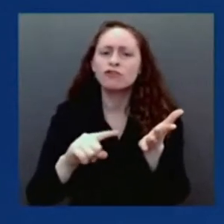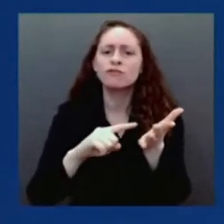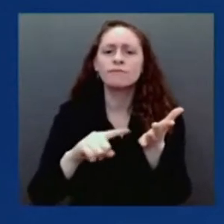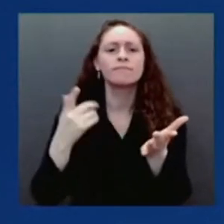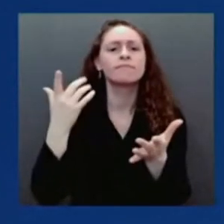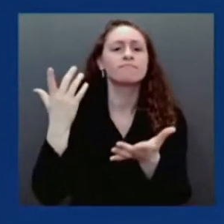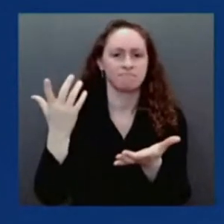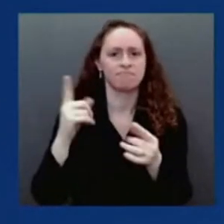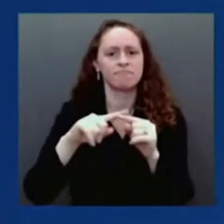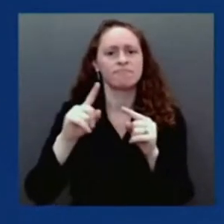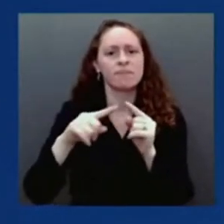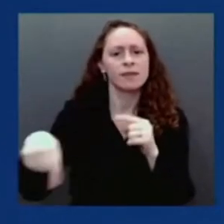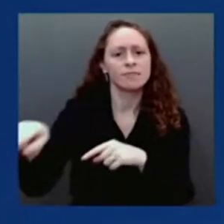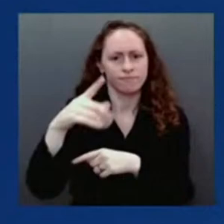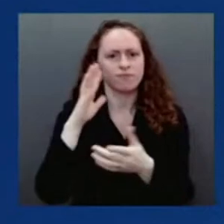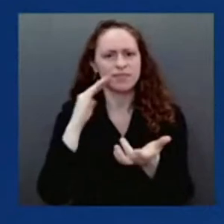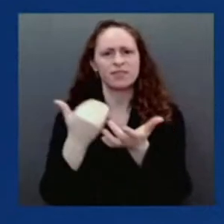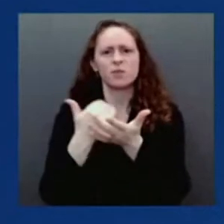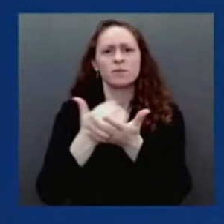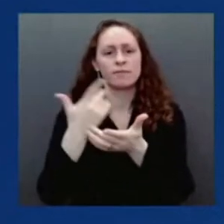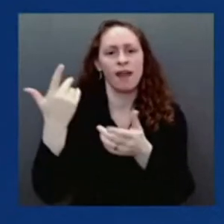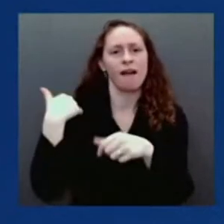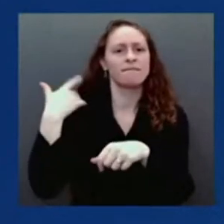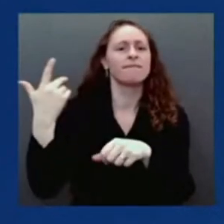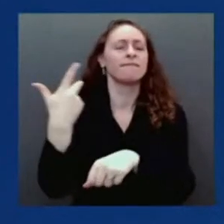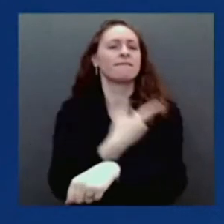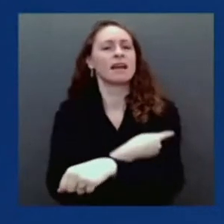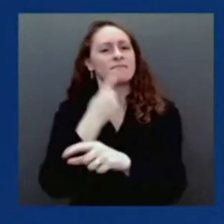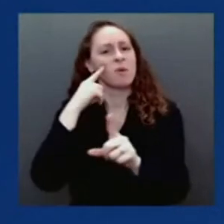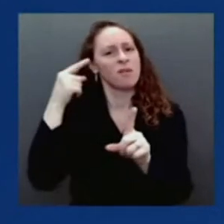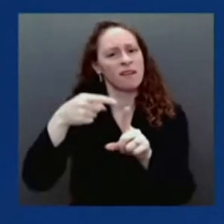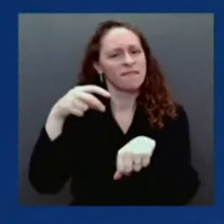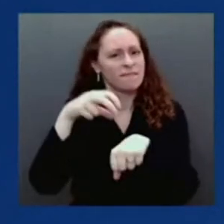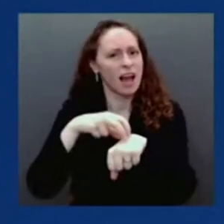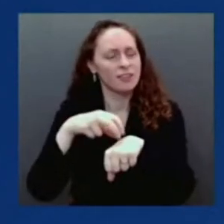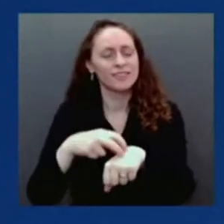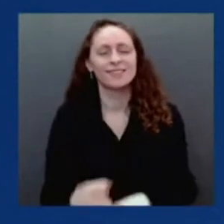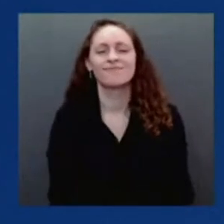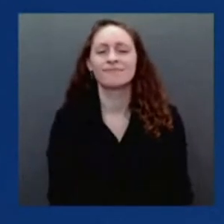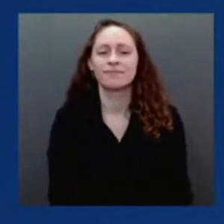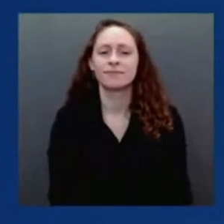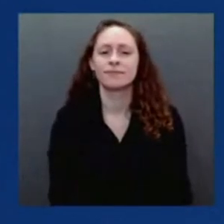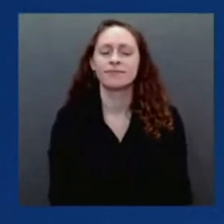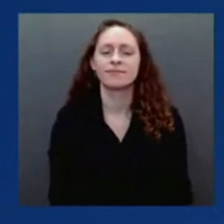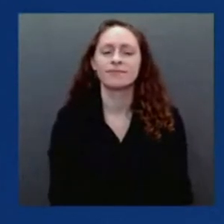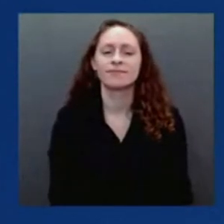We have more tools widely available for the American people than ever before.